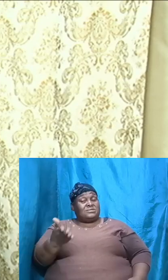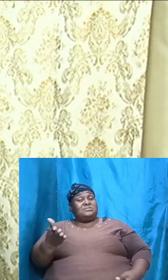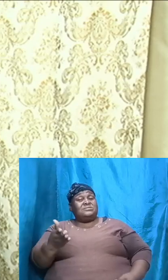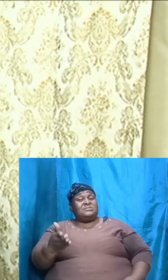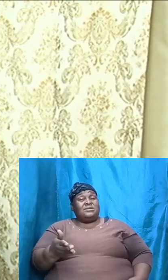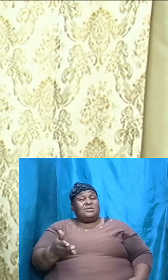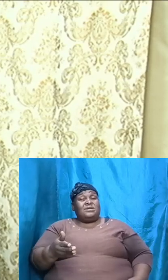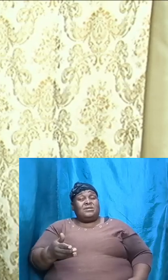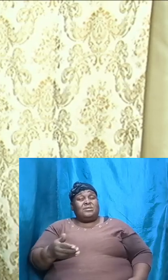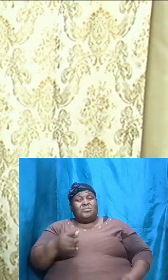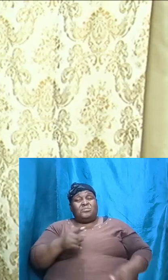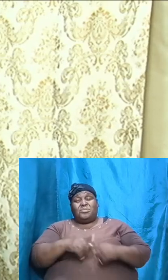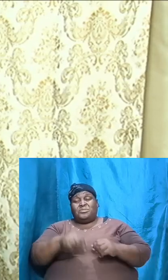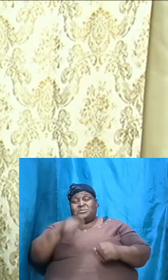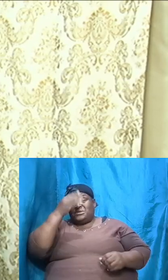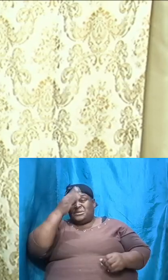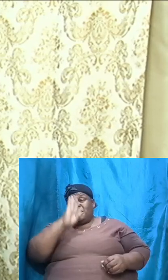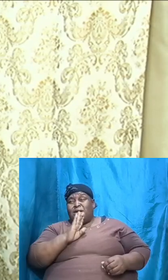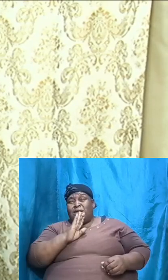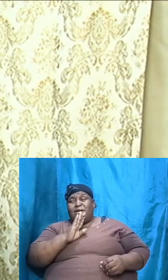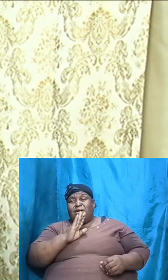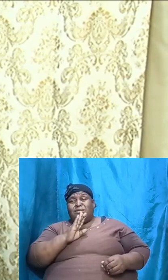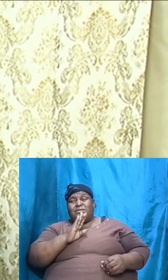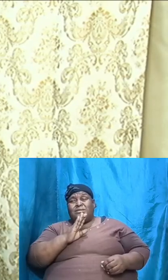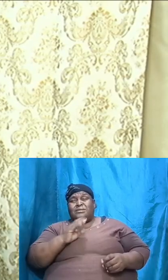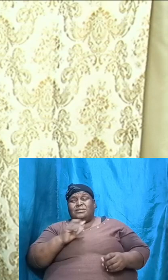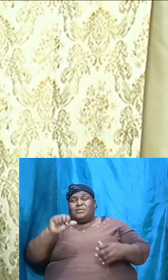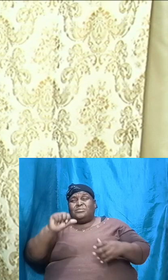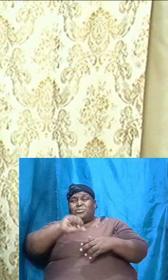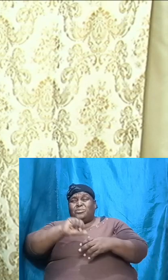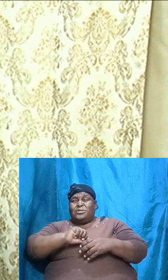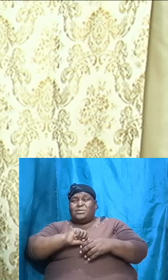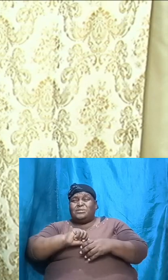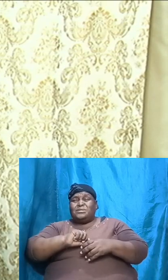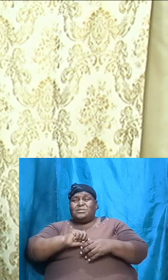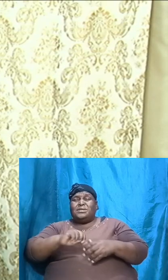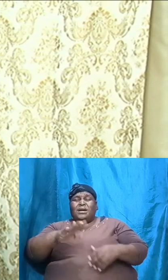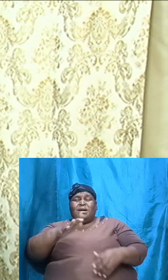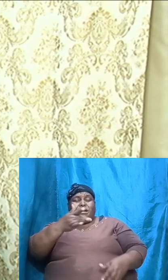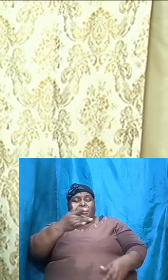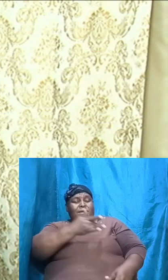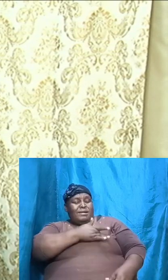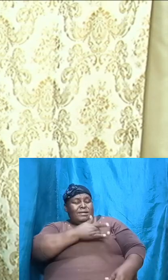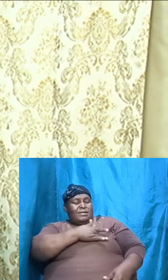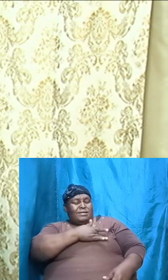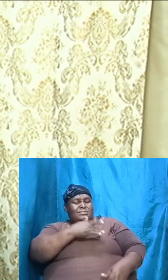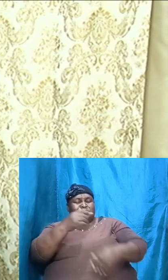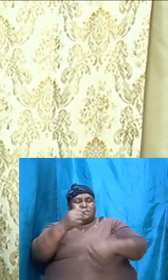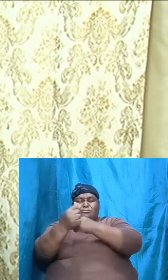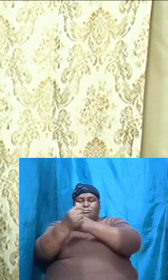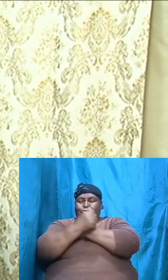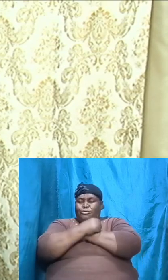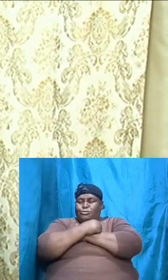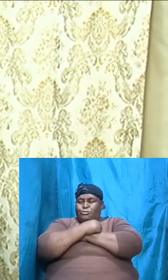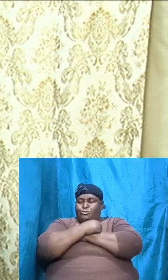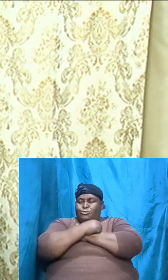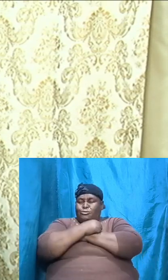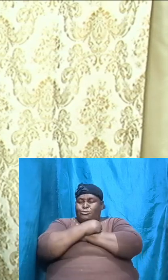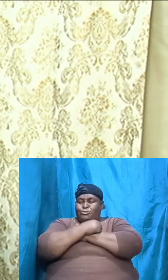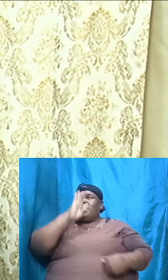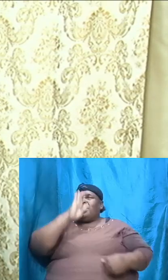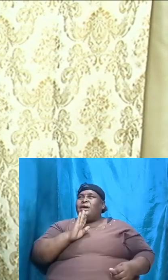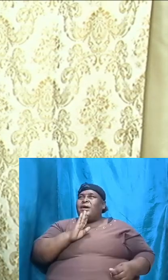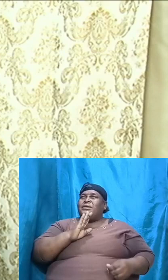bounties associated with a heart that loves God and